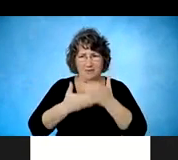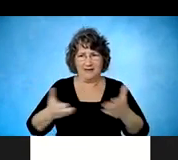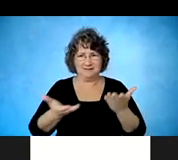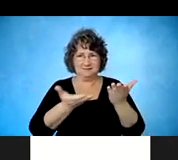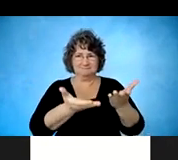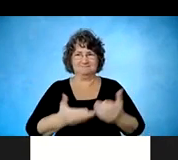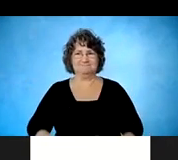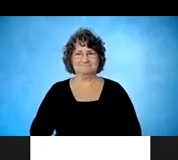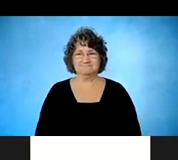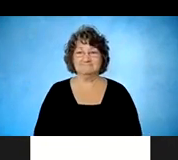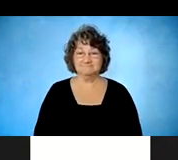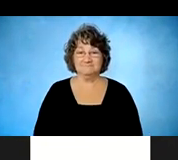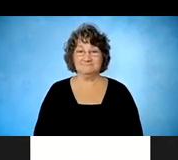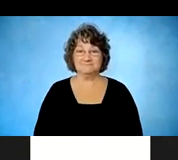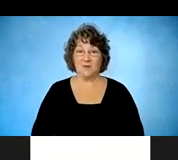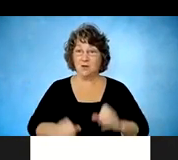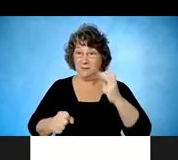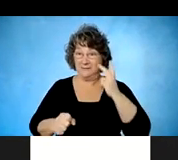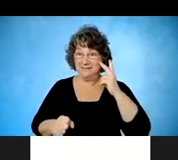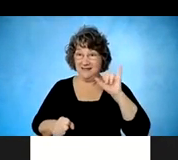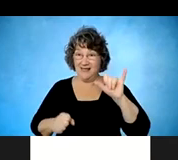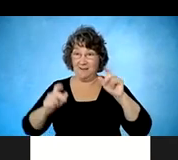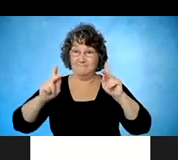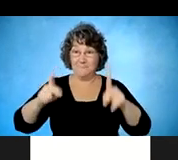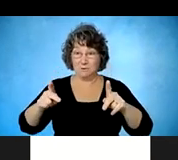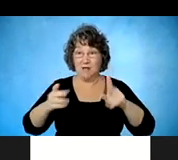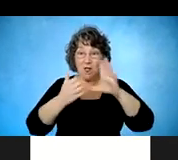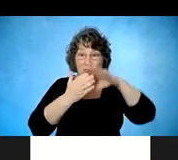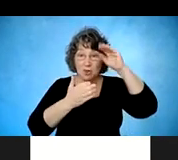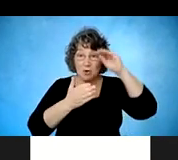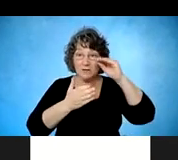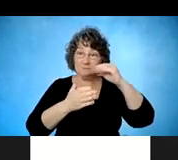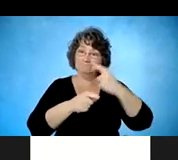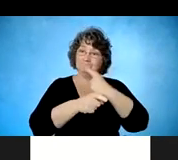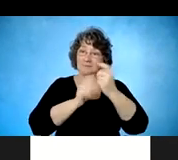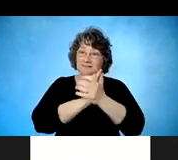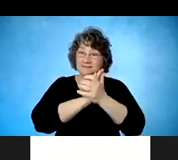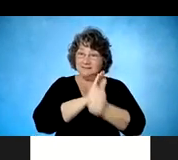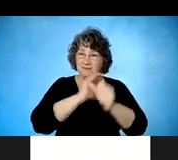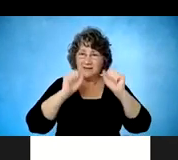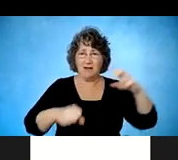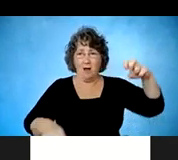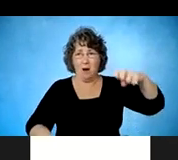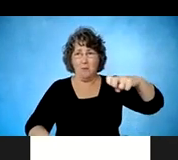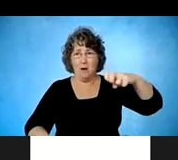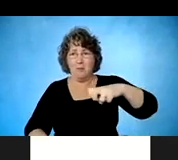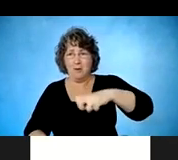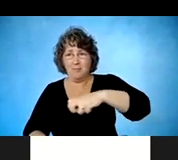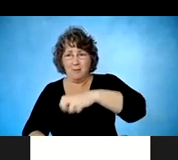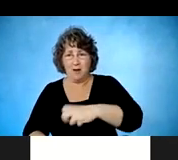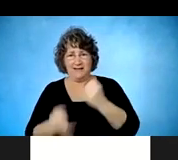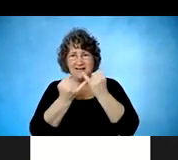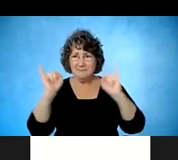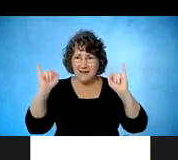So you'll see, I mean, this person's learning proper skills, this individual can tackle stairs on their own.